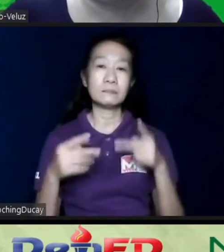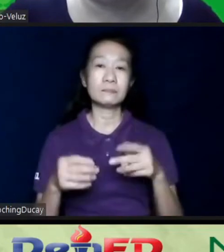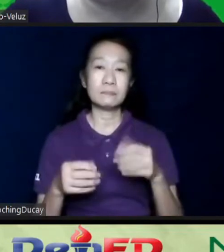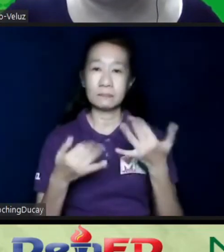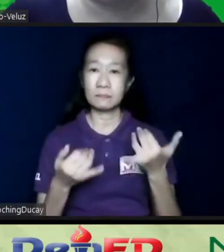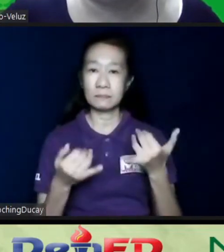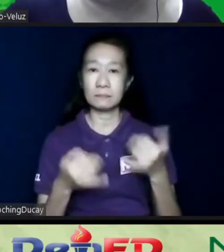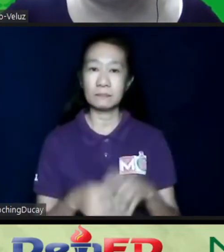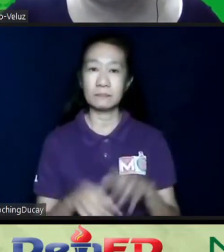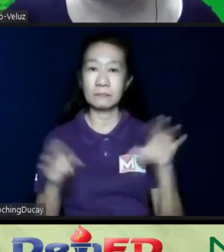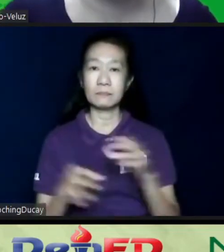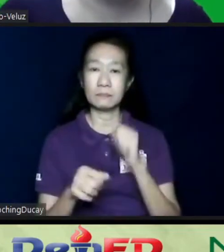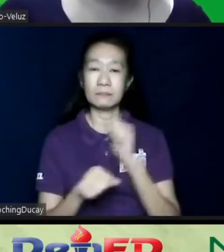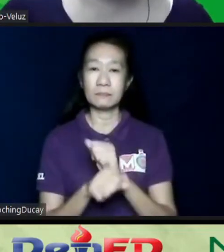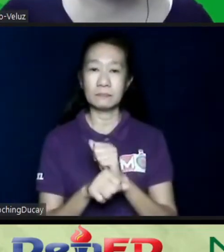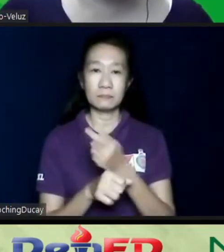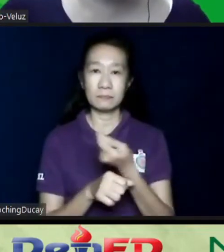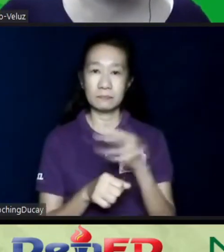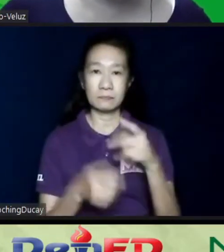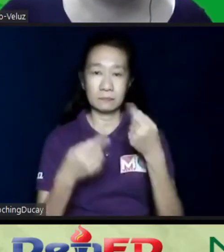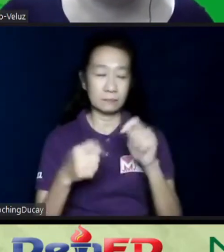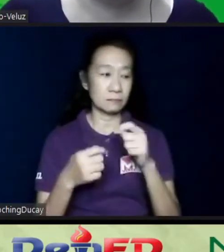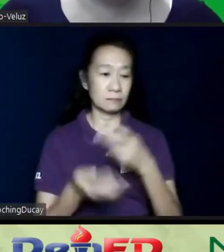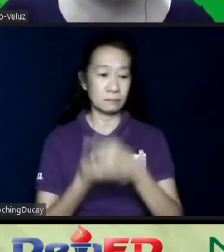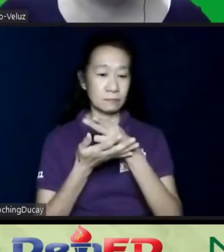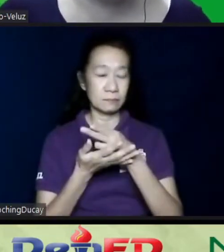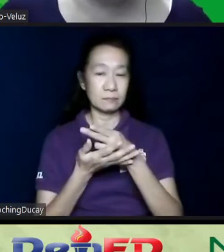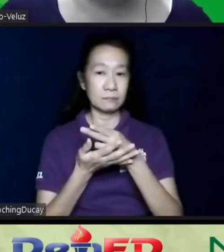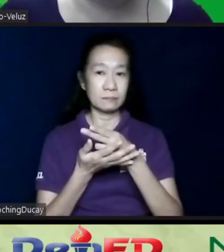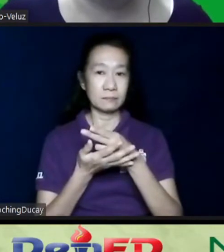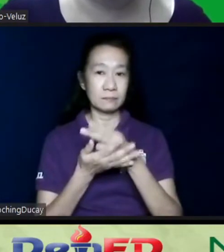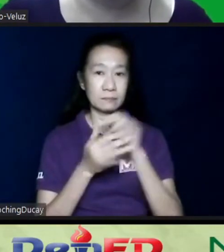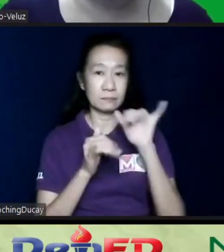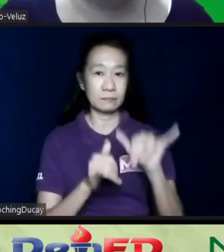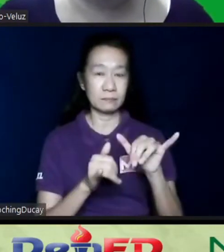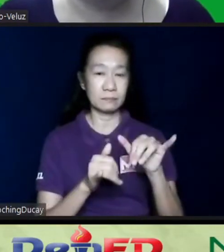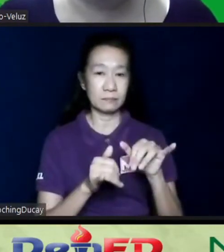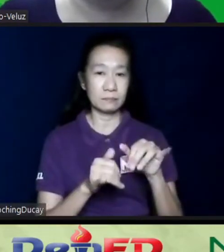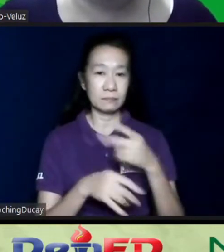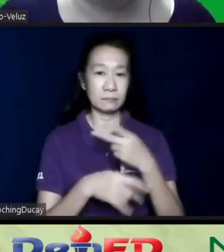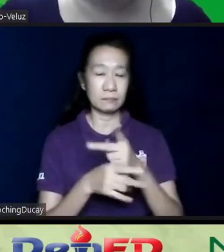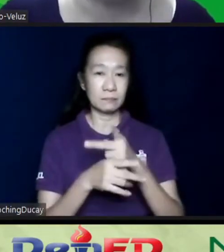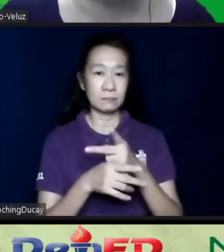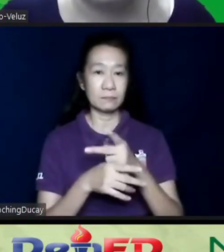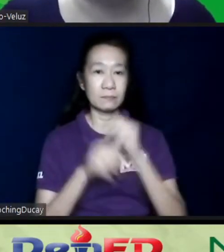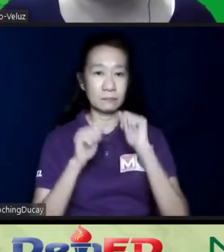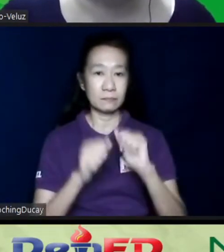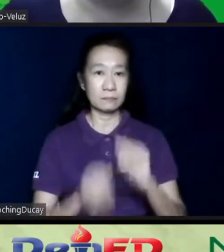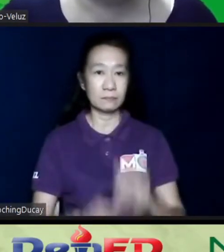with them to try and help them to stay as productive as possible